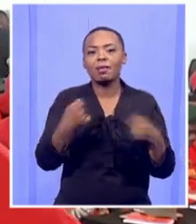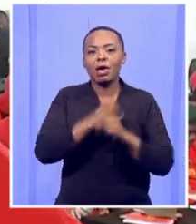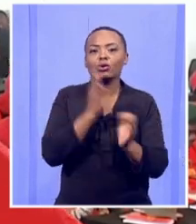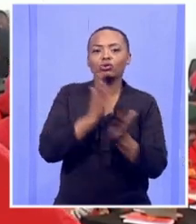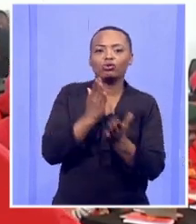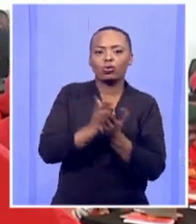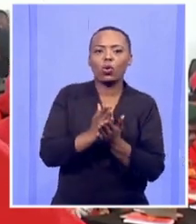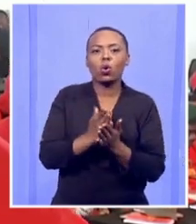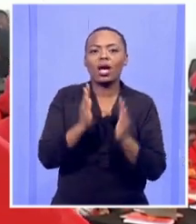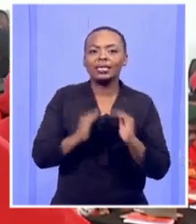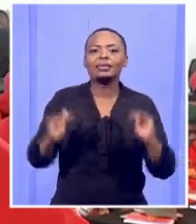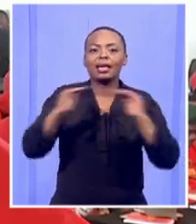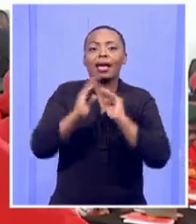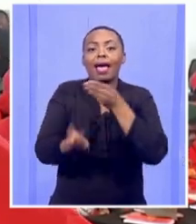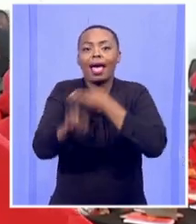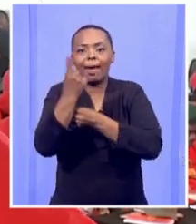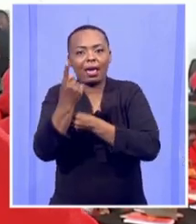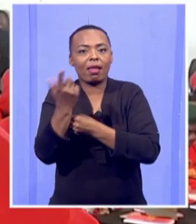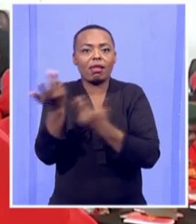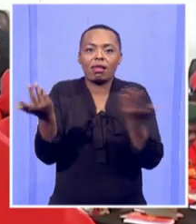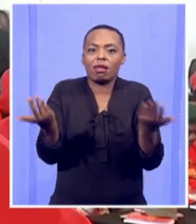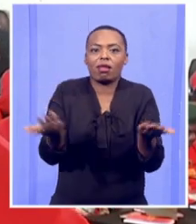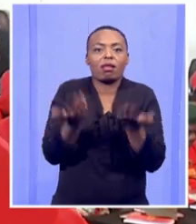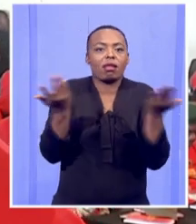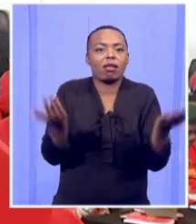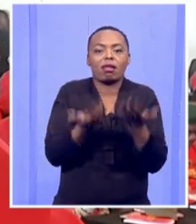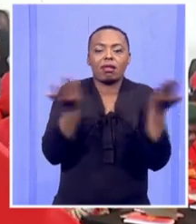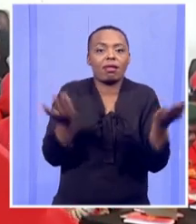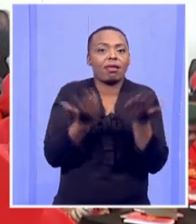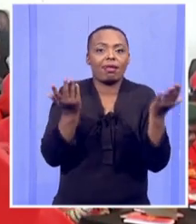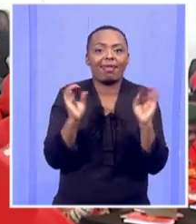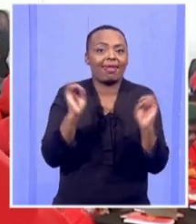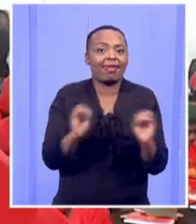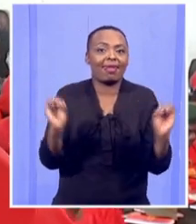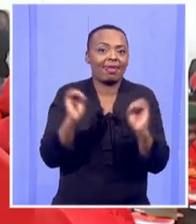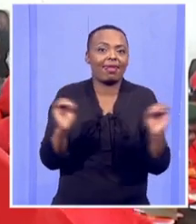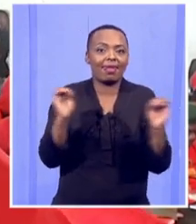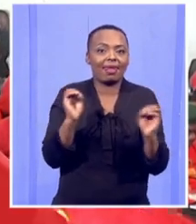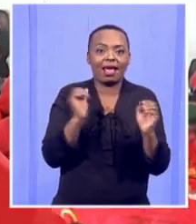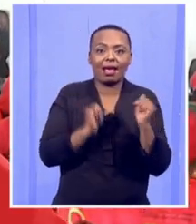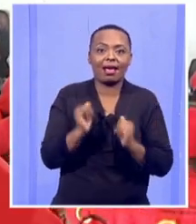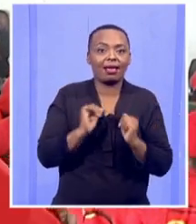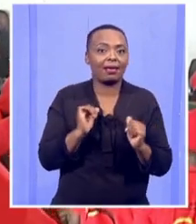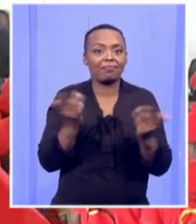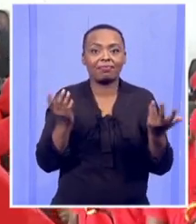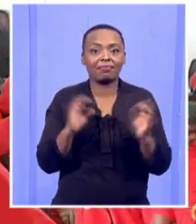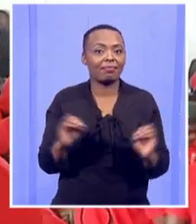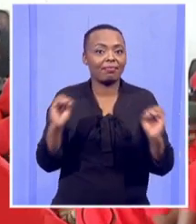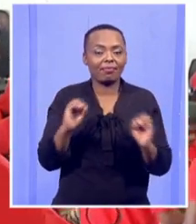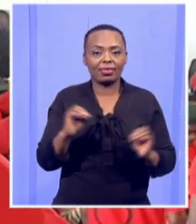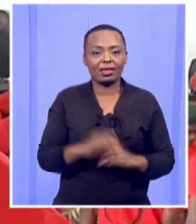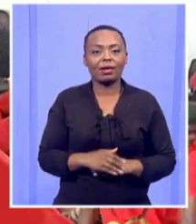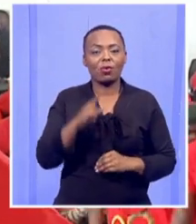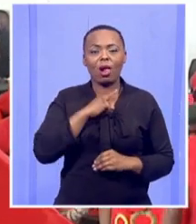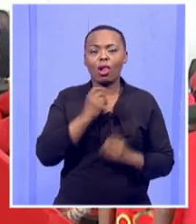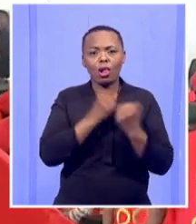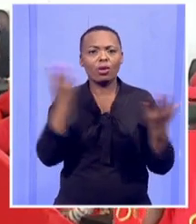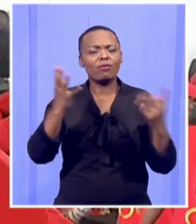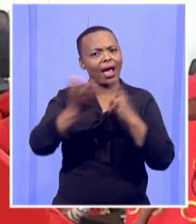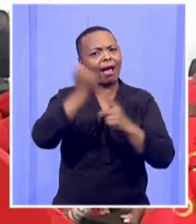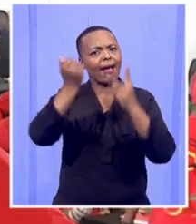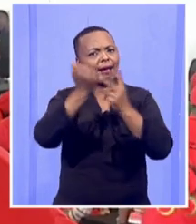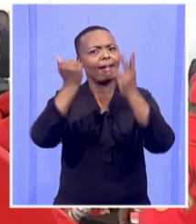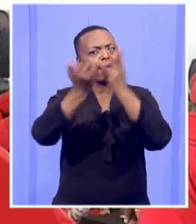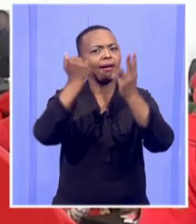is seen to be done, are not acting with a pace that we're expecting. There are a number of achievements, basically,